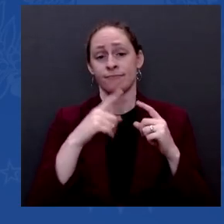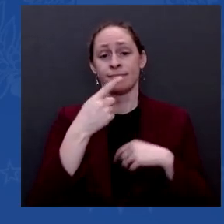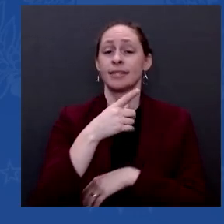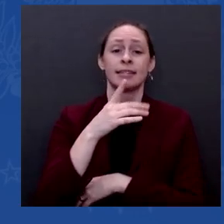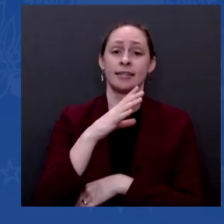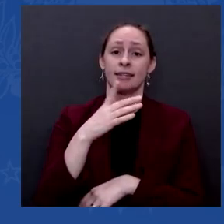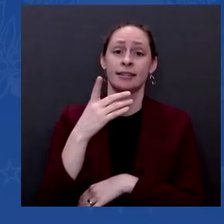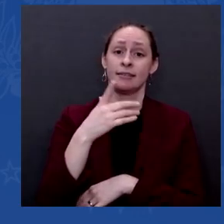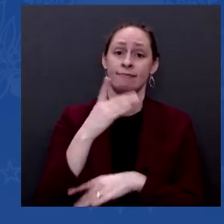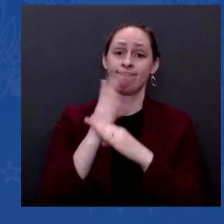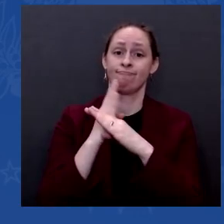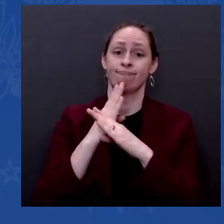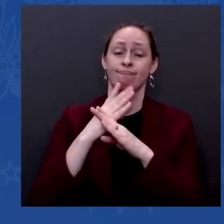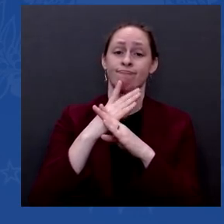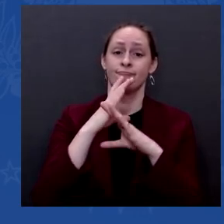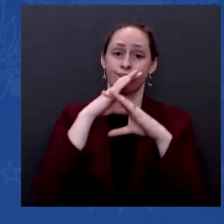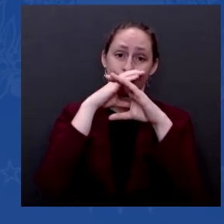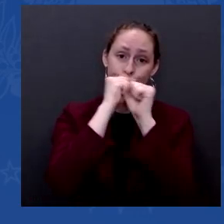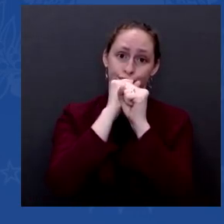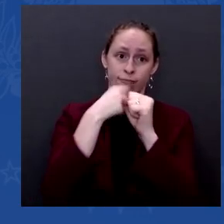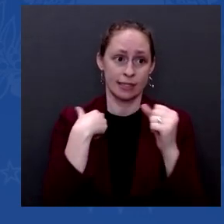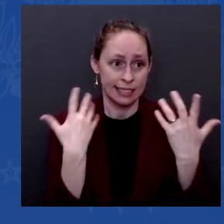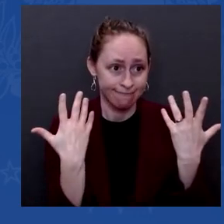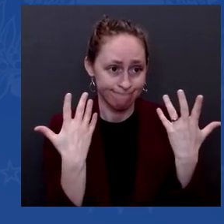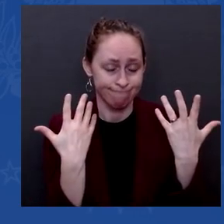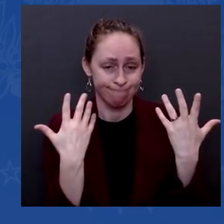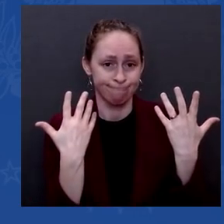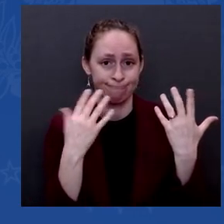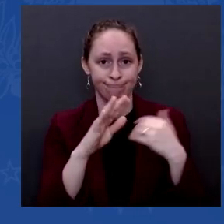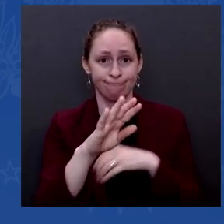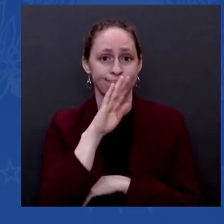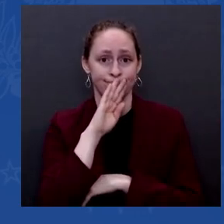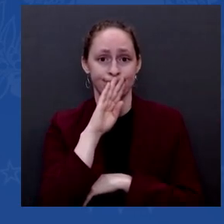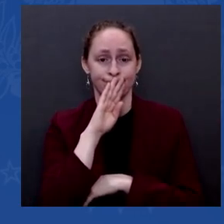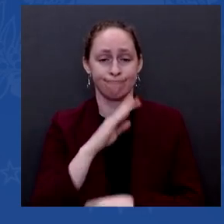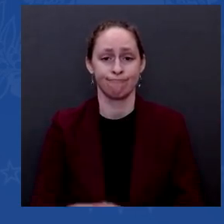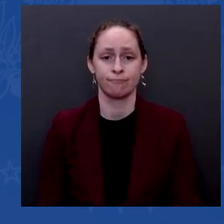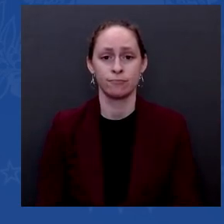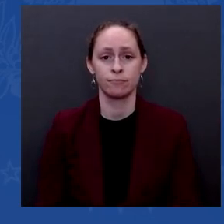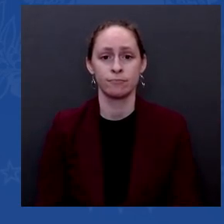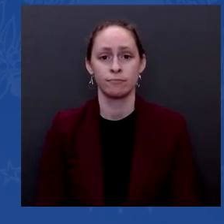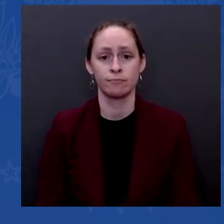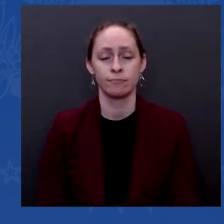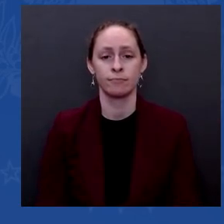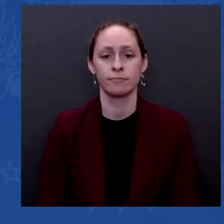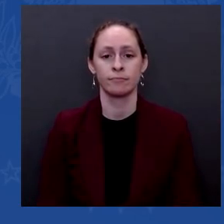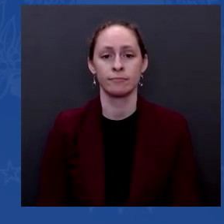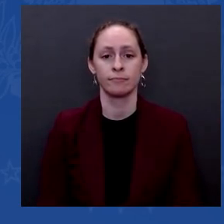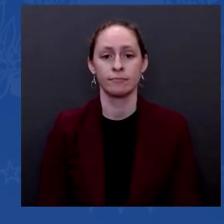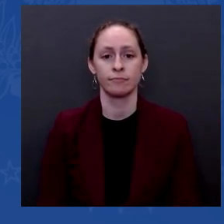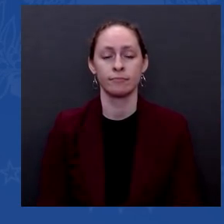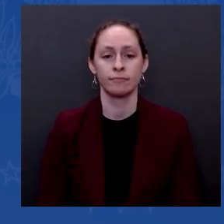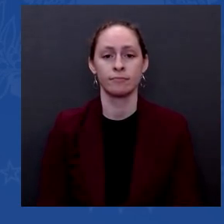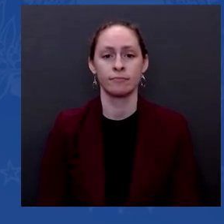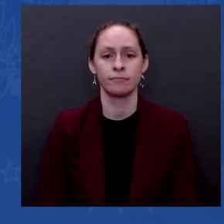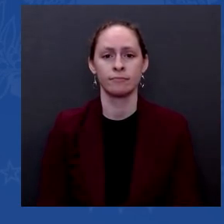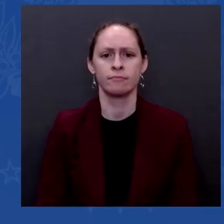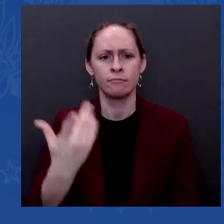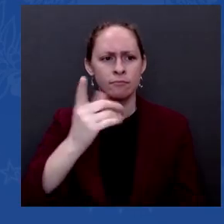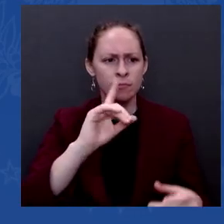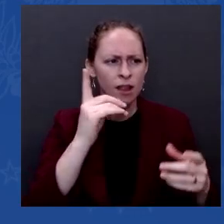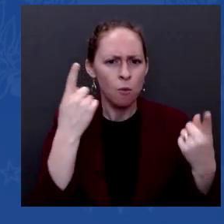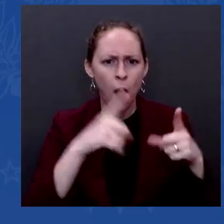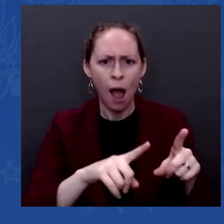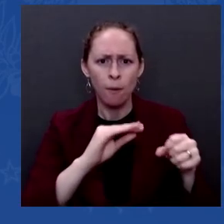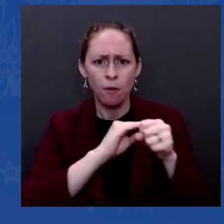Transparency on the coronavirus origins. Yes. And you did. Yeah. the summit. Is there a reason your press